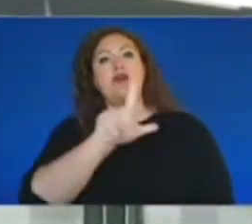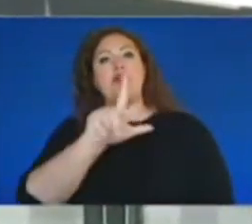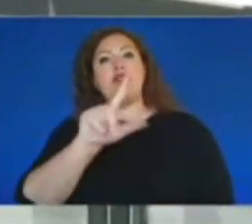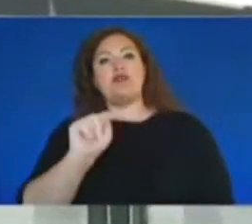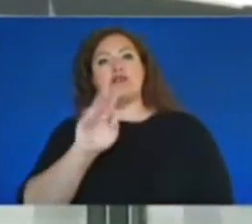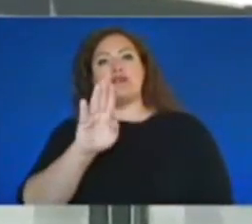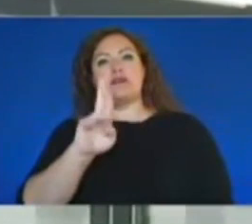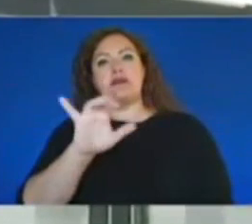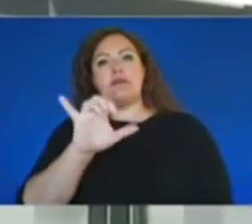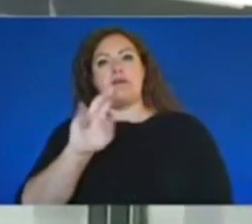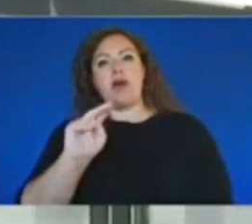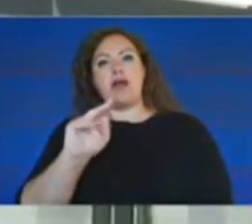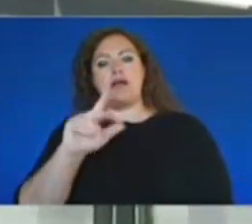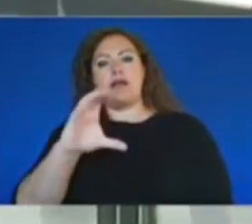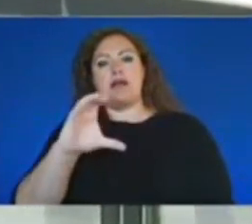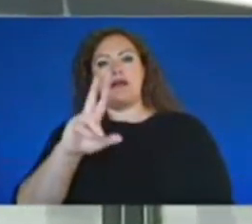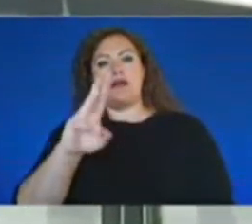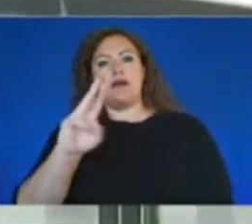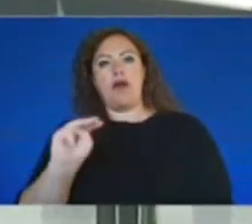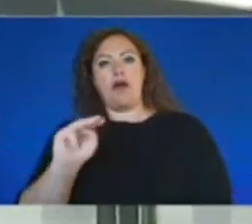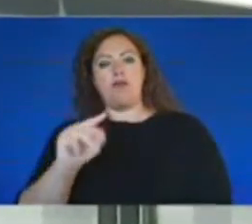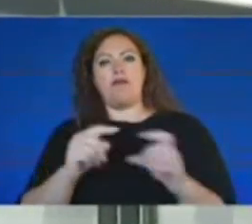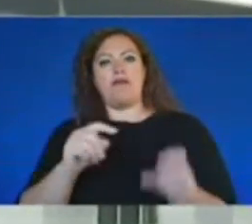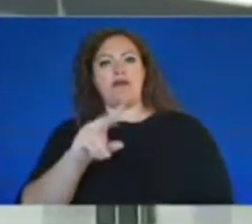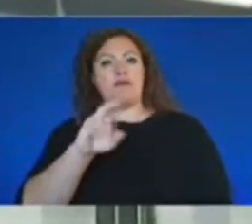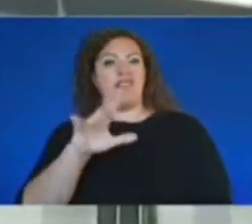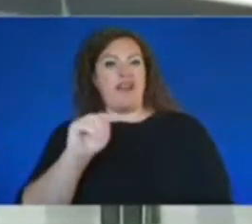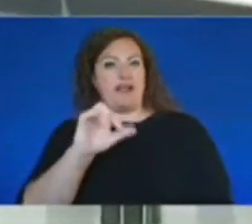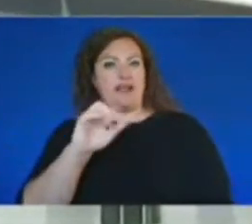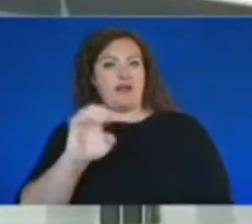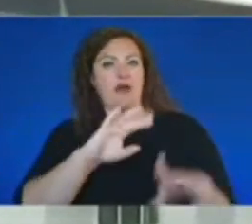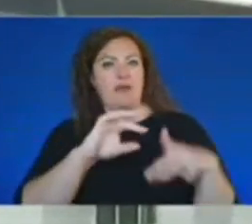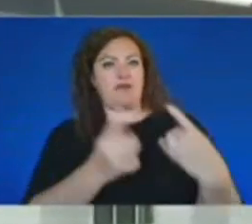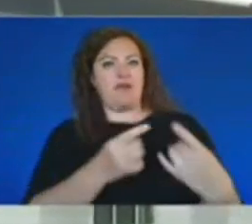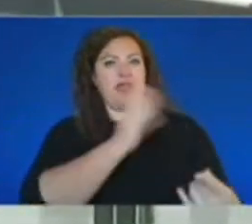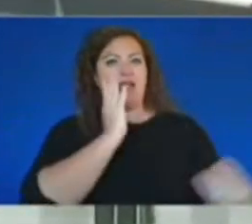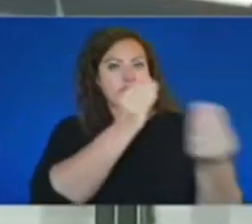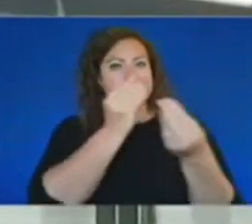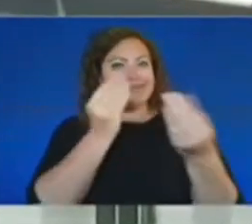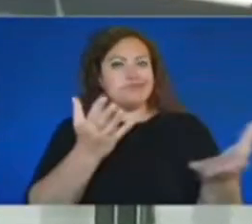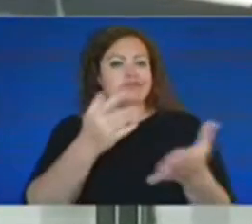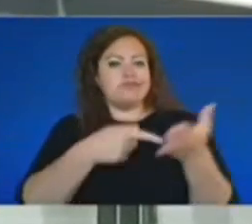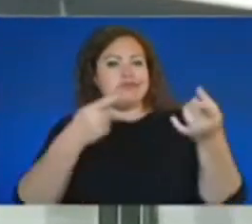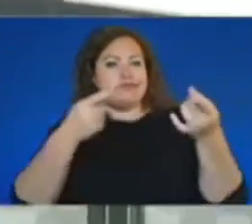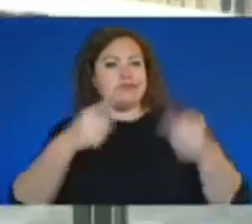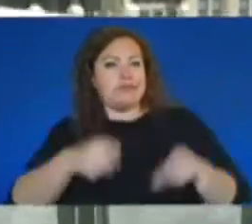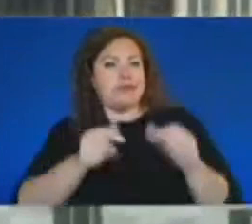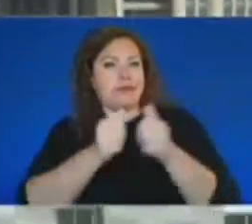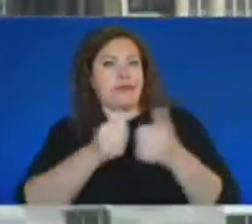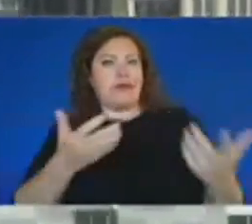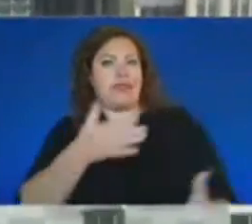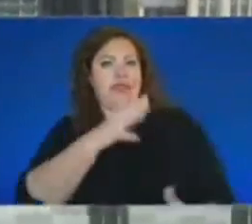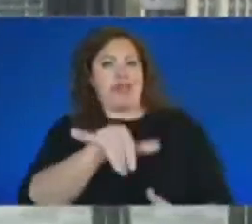of our Violent Crime Division who will provide an update and a status of where we are with the investigation. Lieutenant Crum.